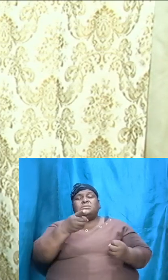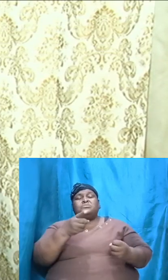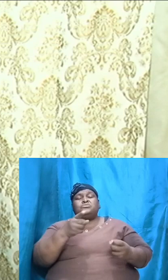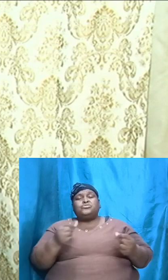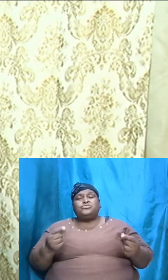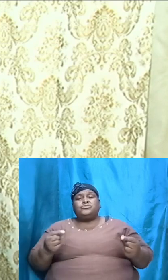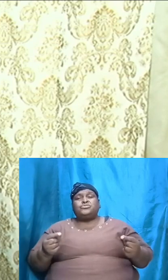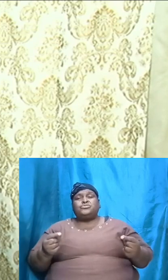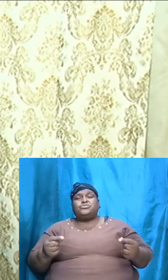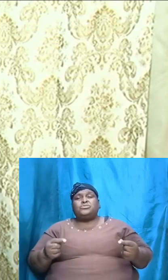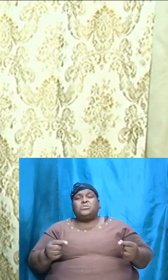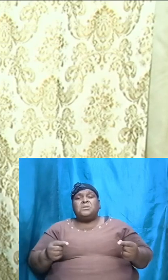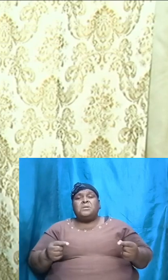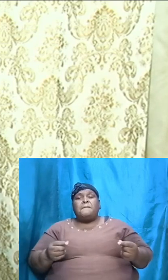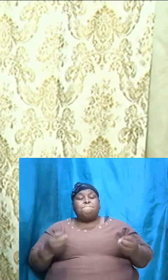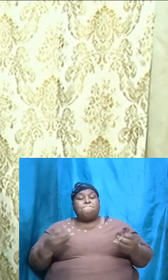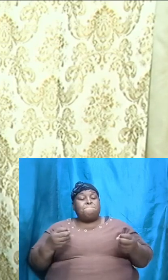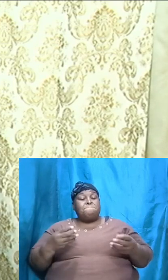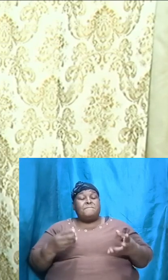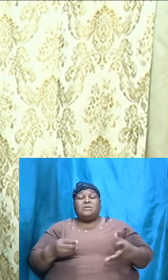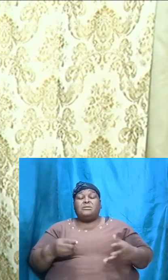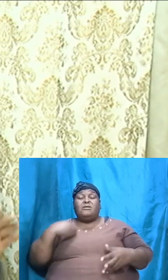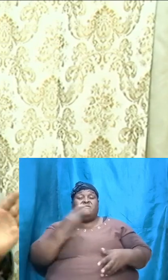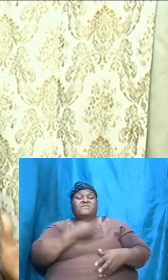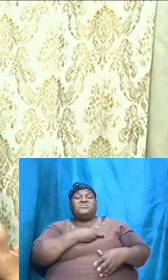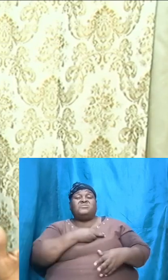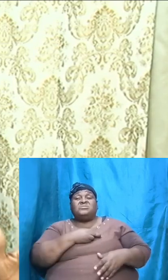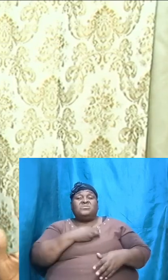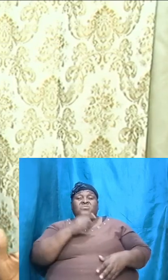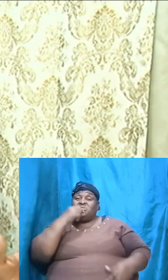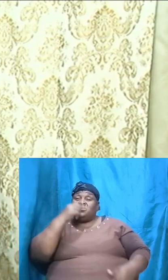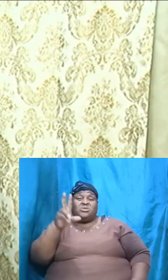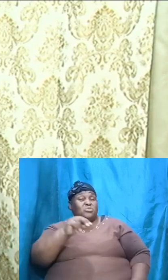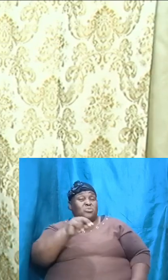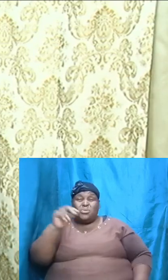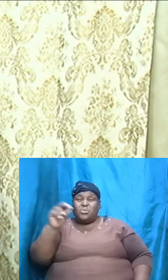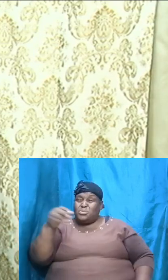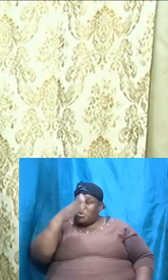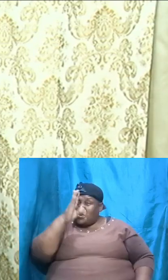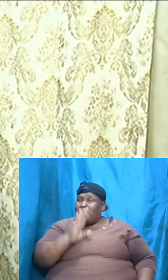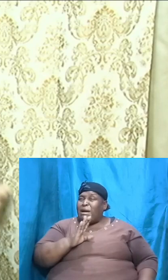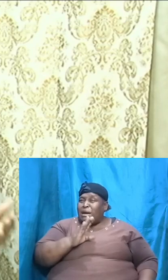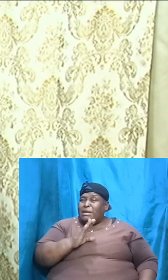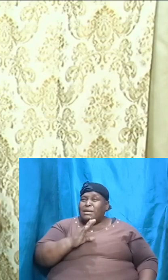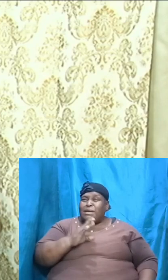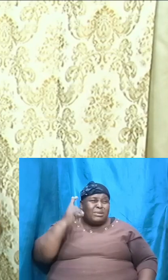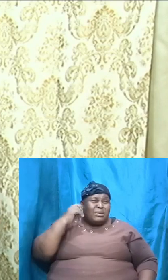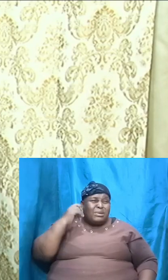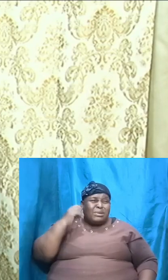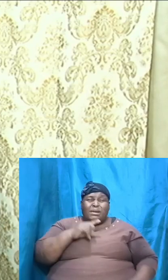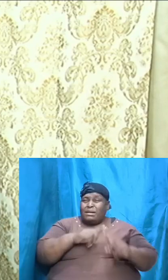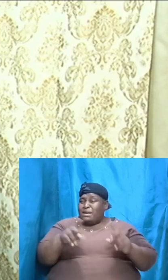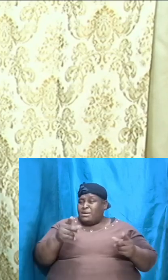many of us would draw back and say boy God I hear you but this don't make sense boy God I hear but I can't do it not Abraham